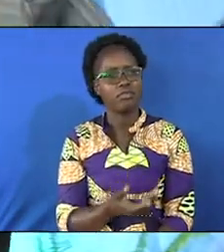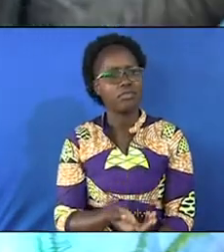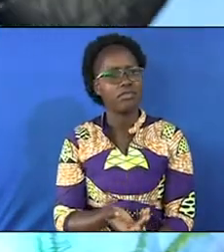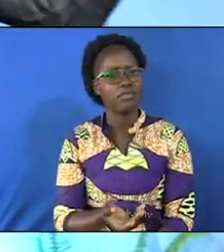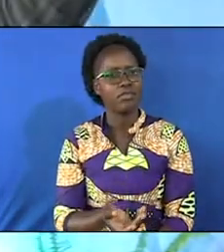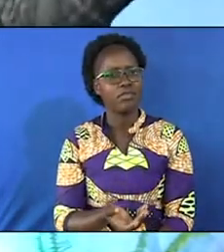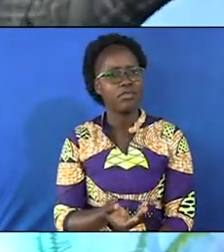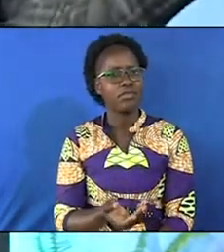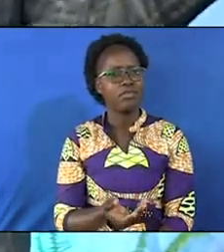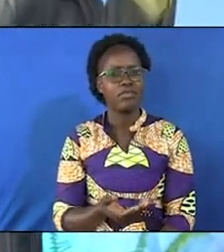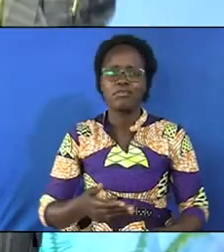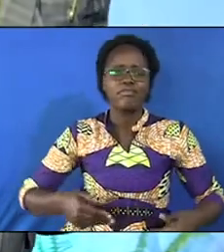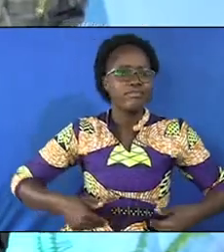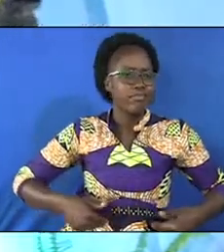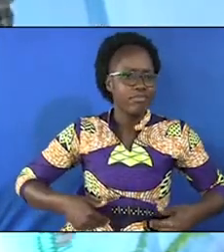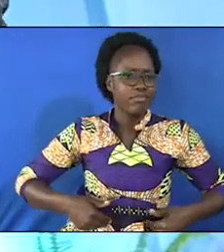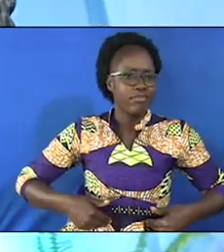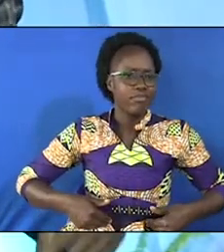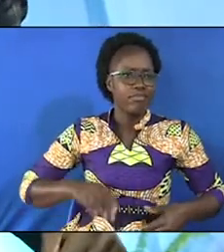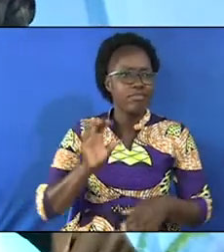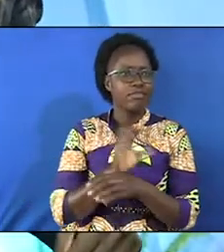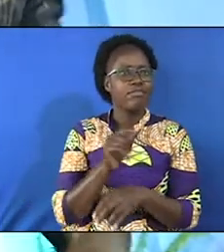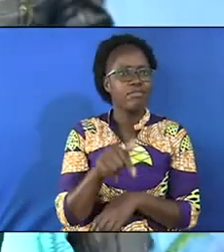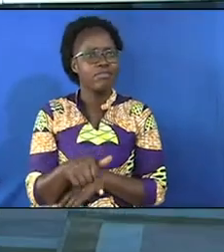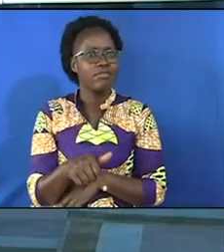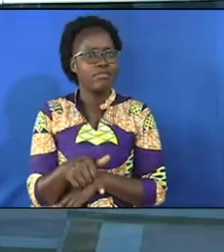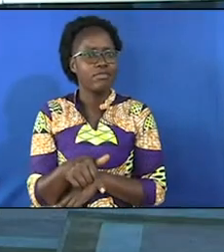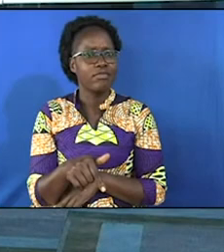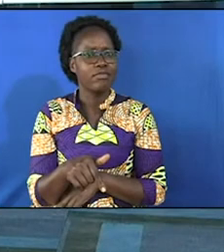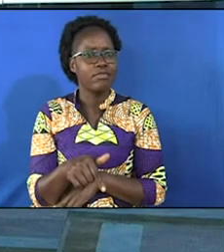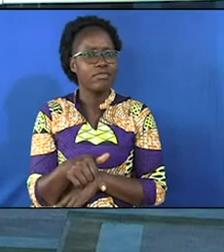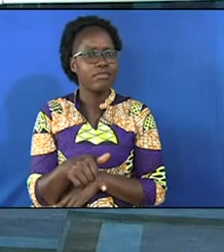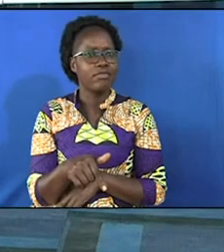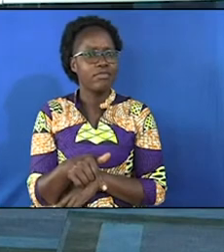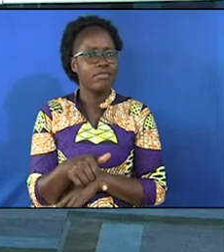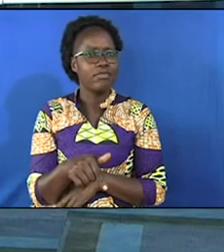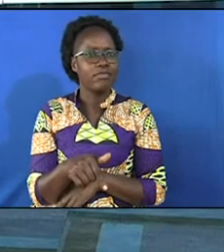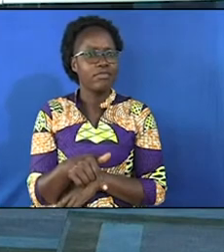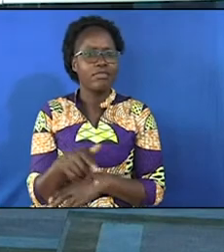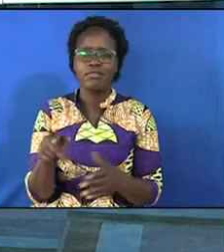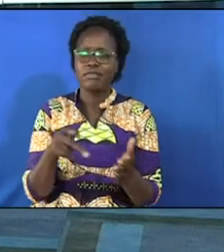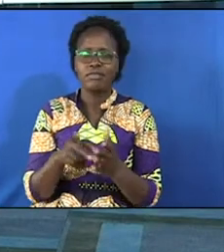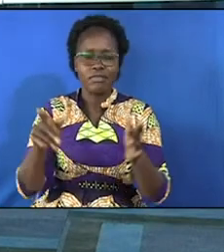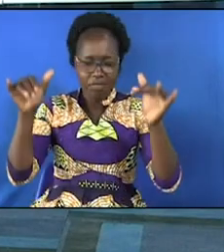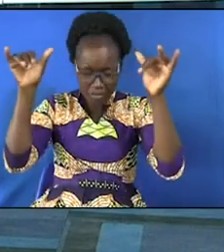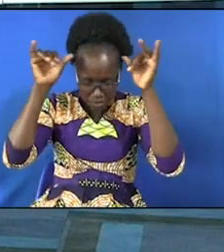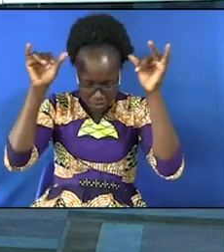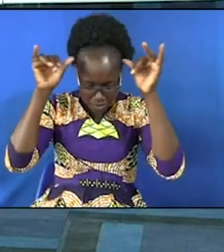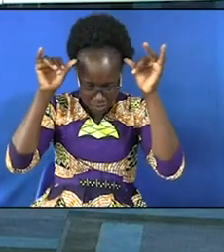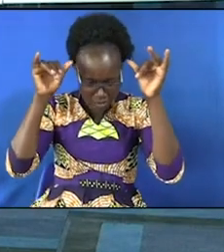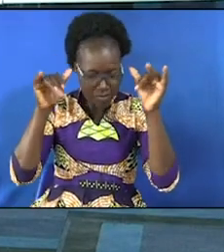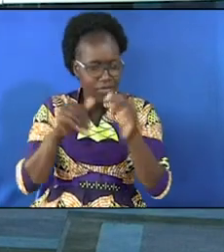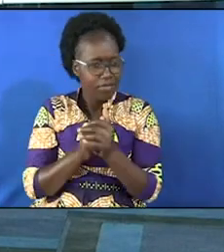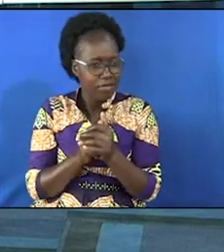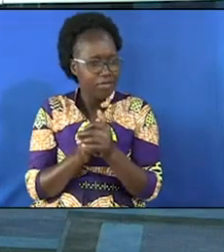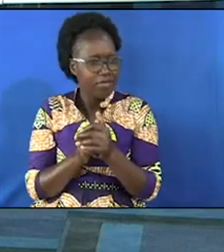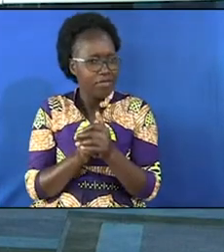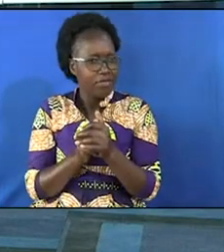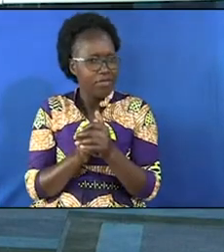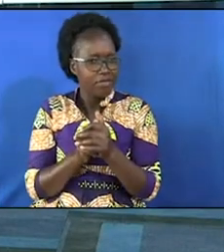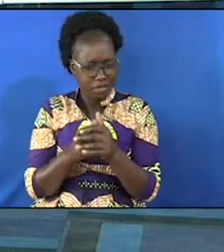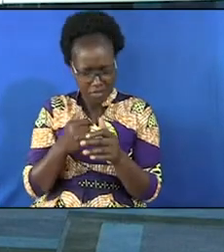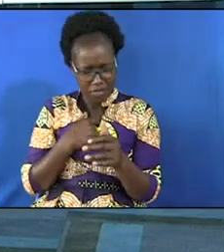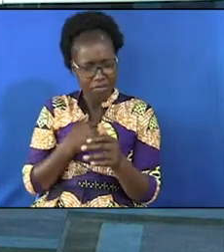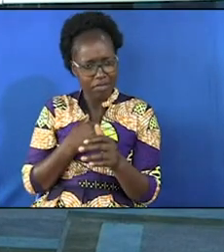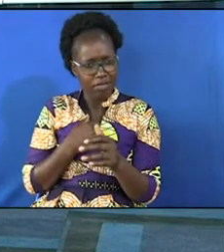how can a youth who is in this church pay dowry invite me to be in this wedding